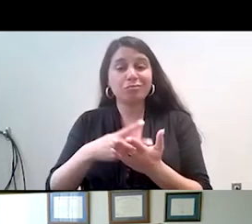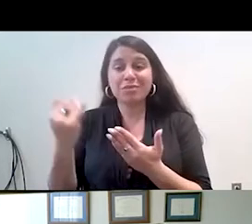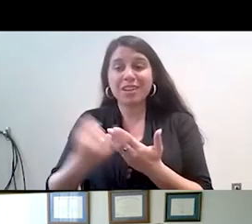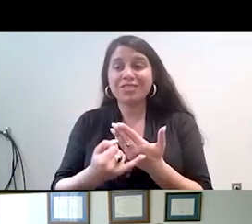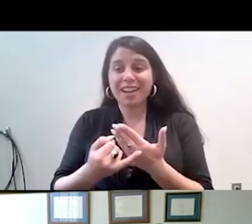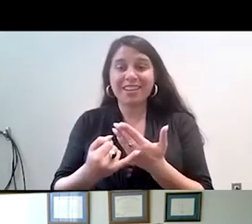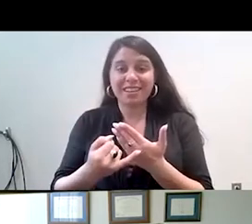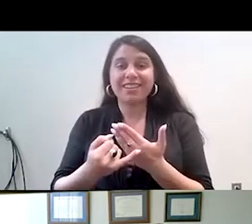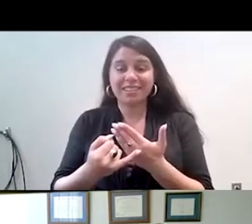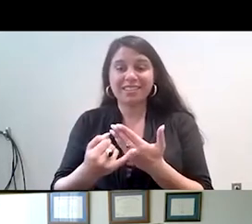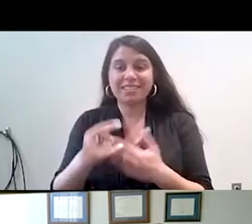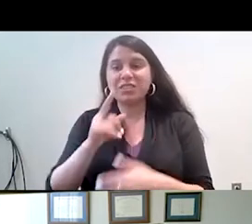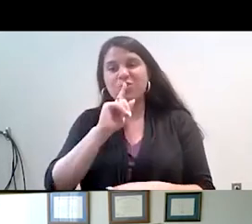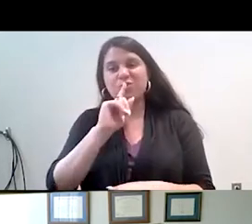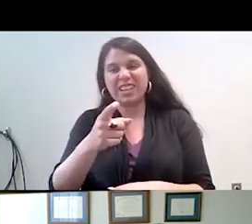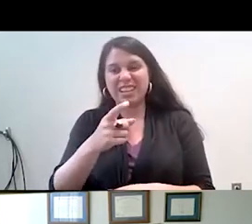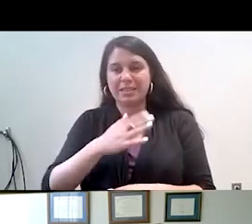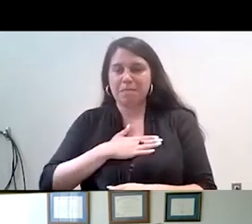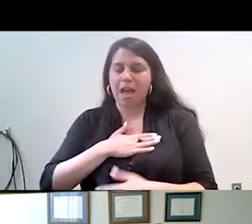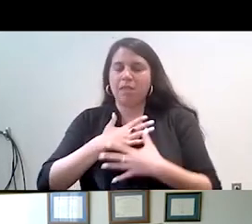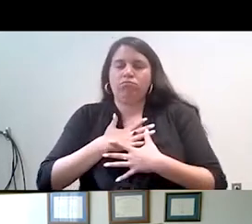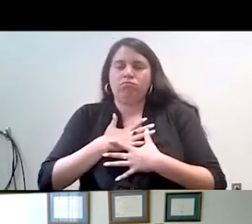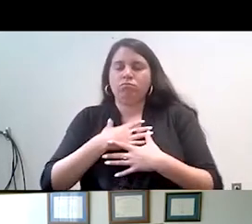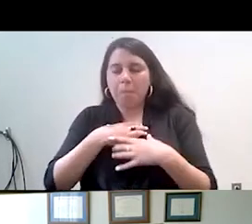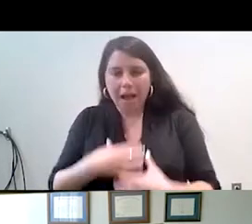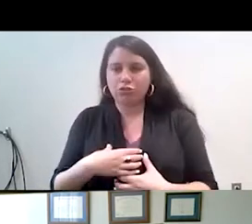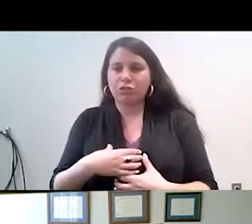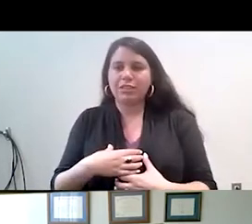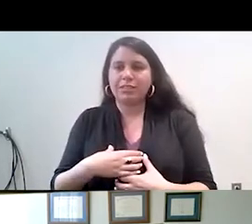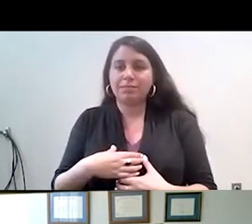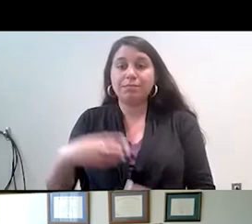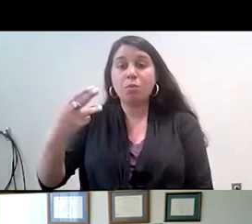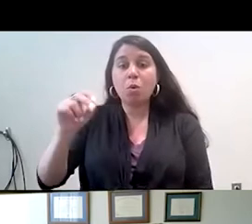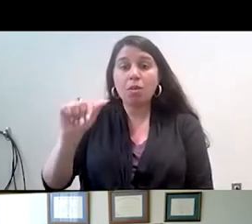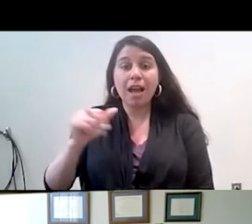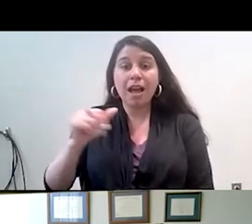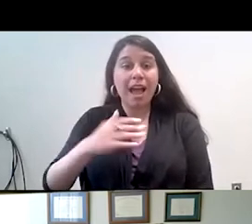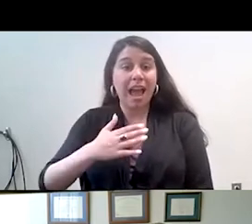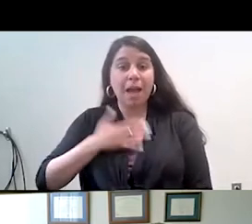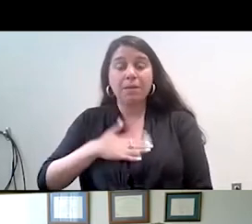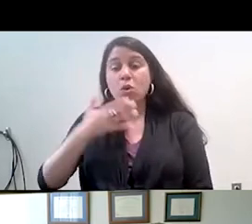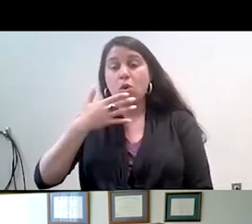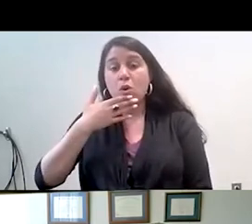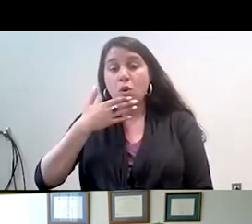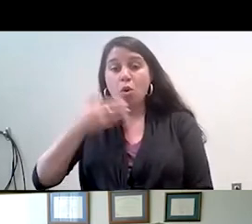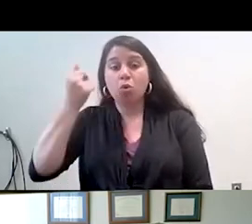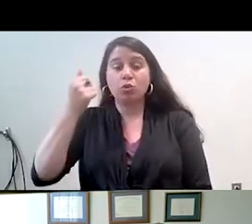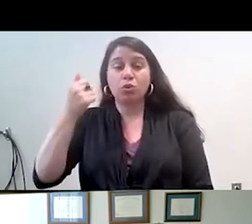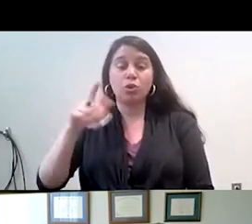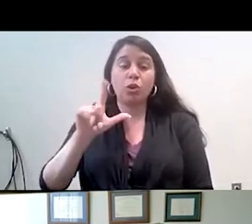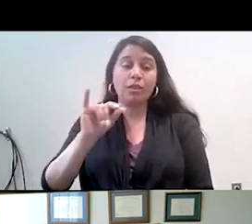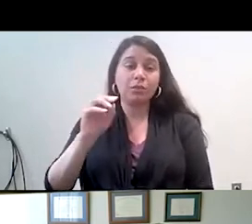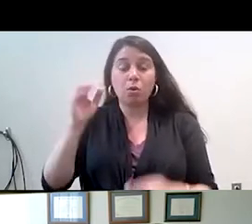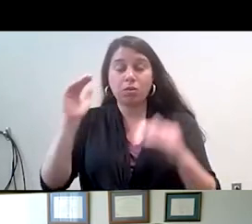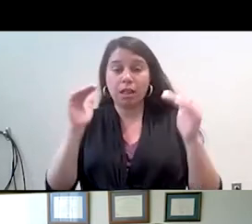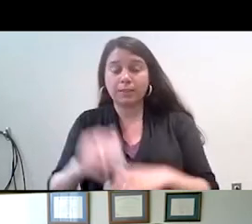which is really my passion project, which is POLA, the Happy Older Latinos Are Active. And